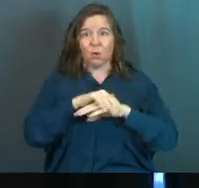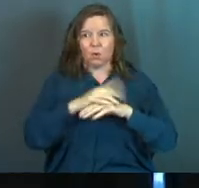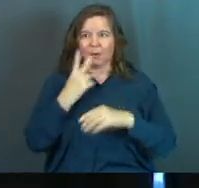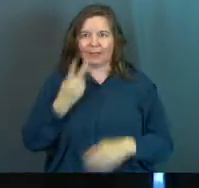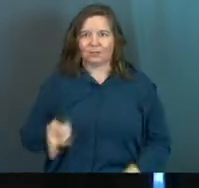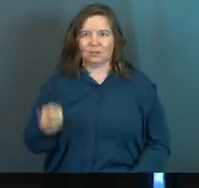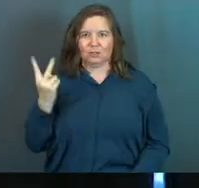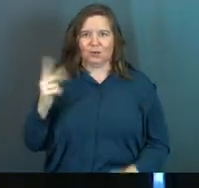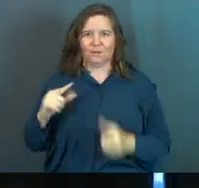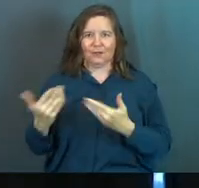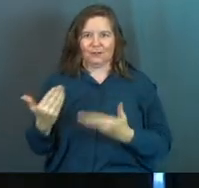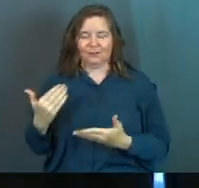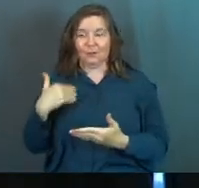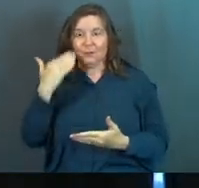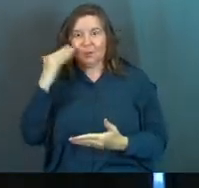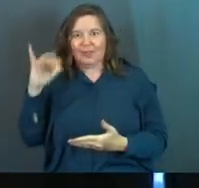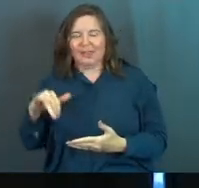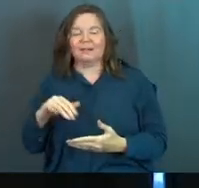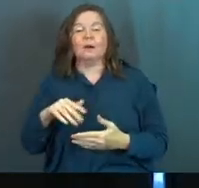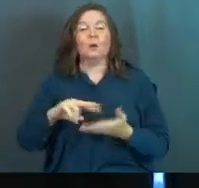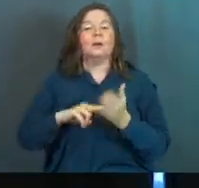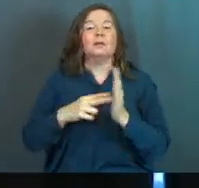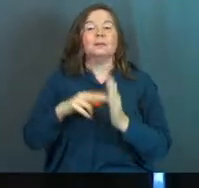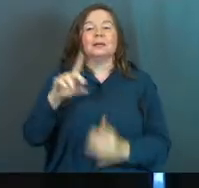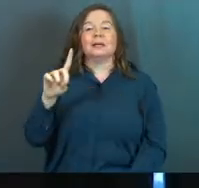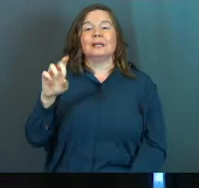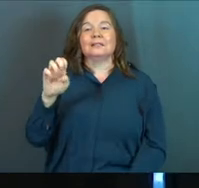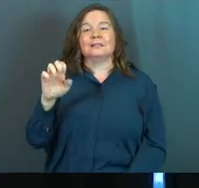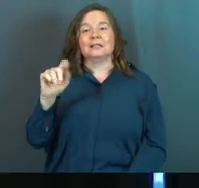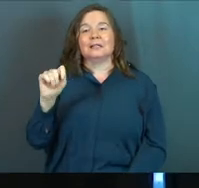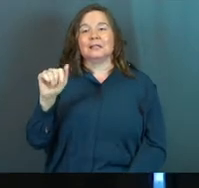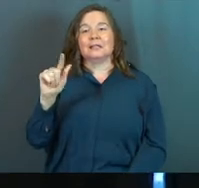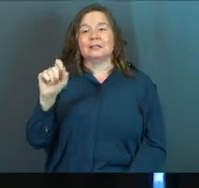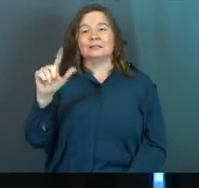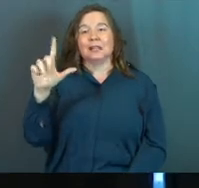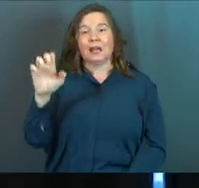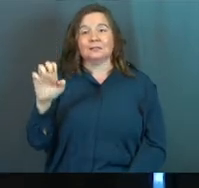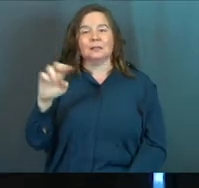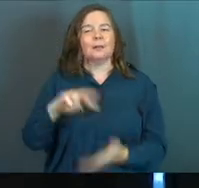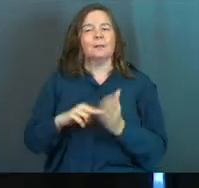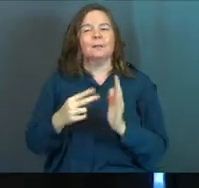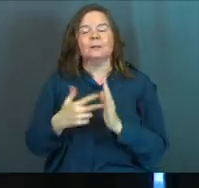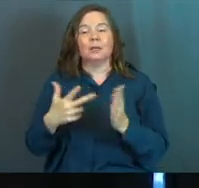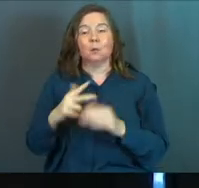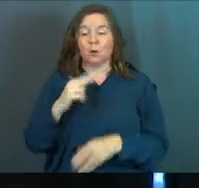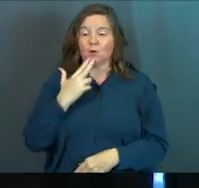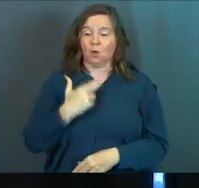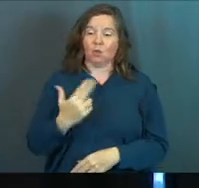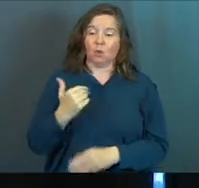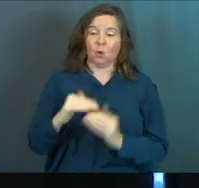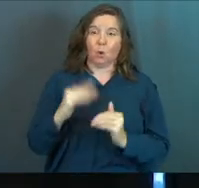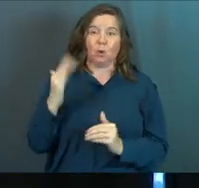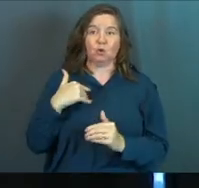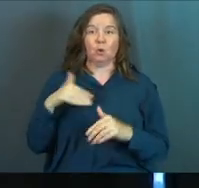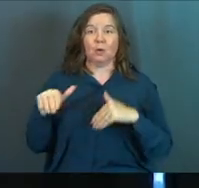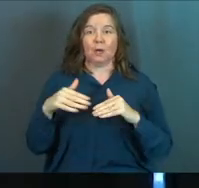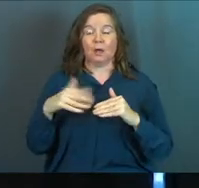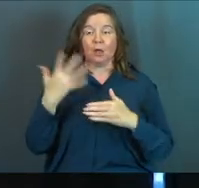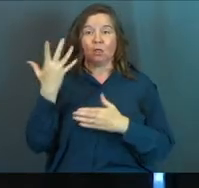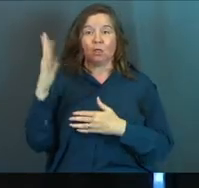hands first service. Okay, detasseling corn is like once you're 13 or older in the Midwest, you get to walk